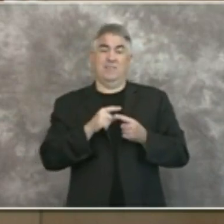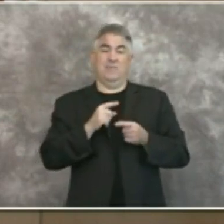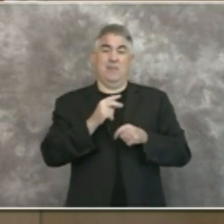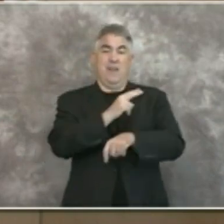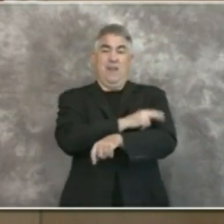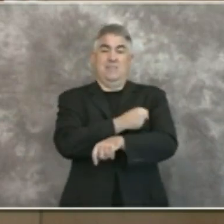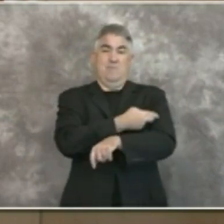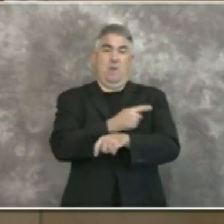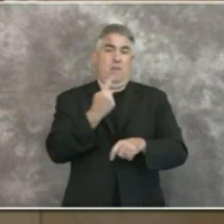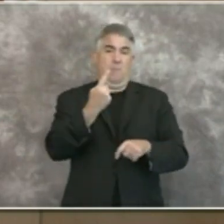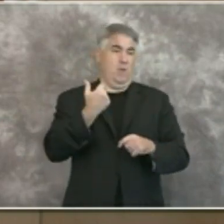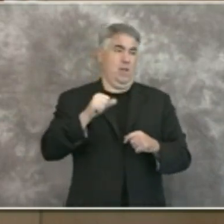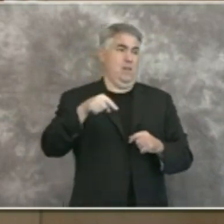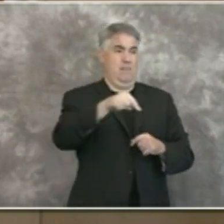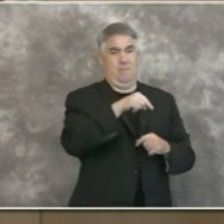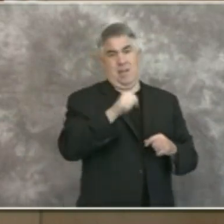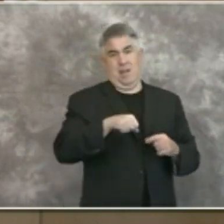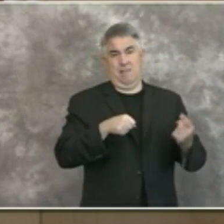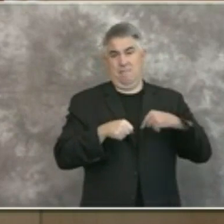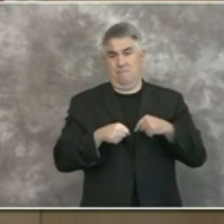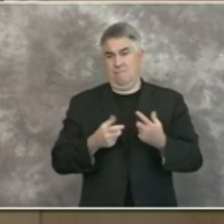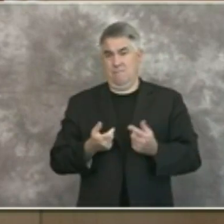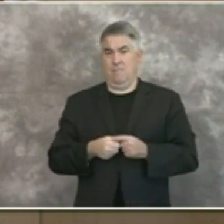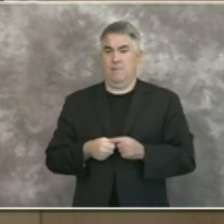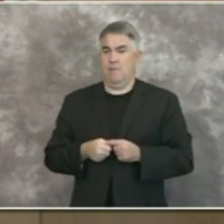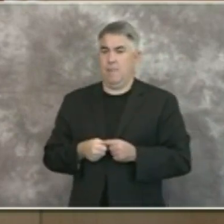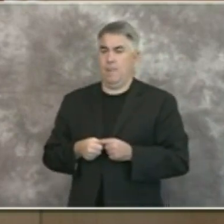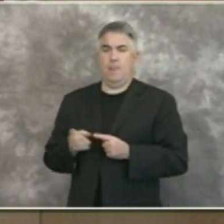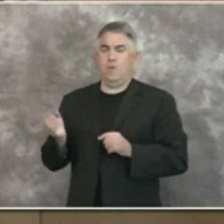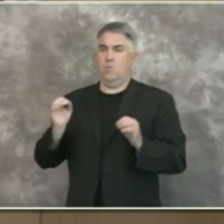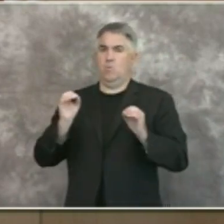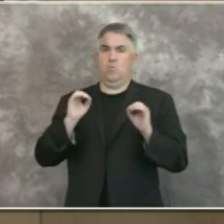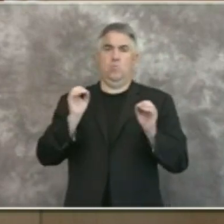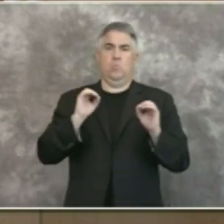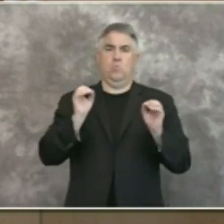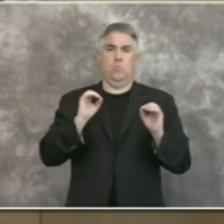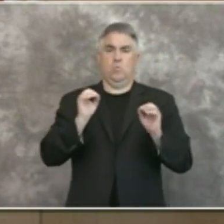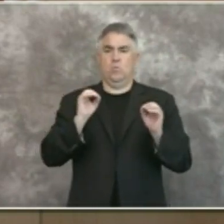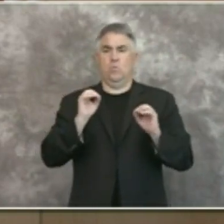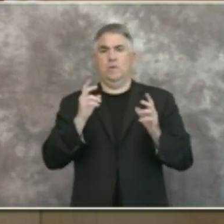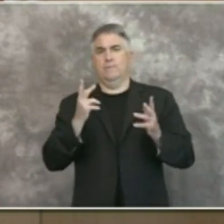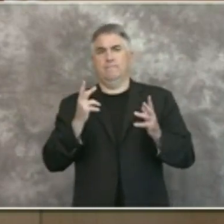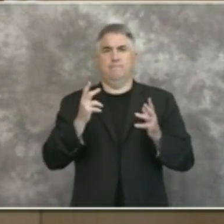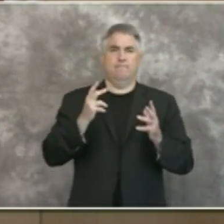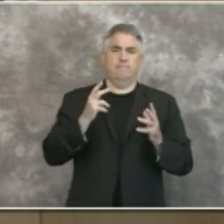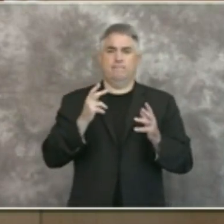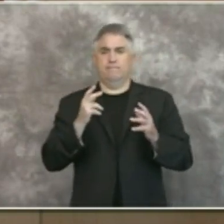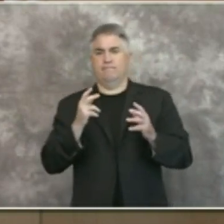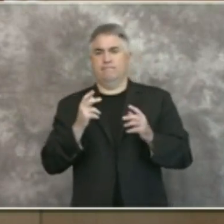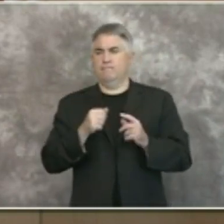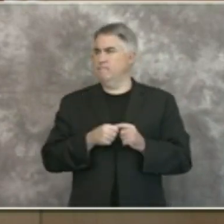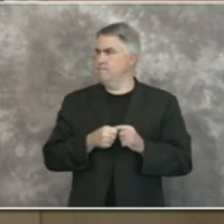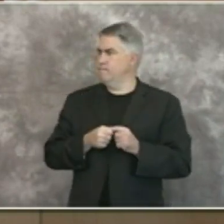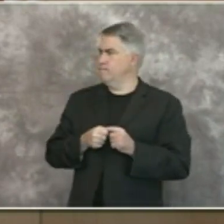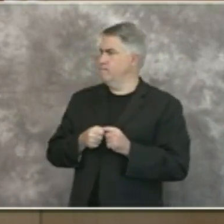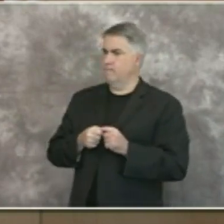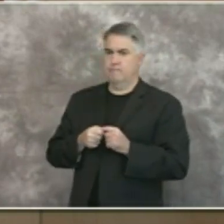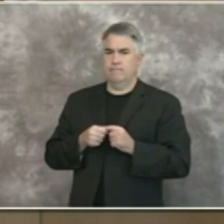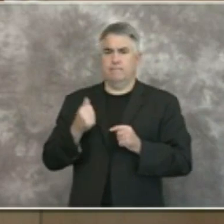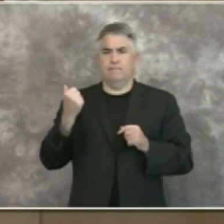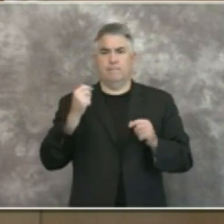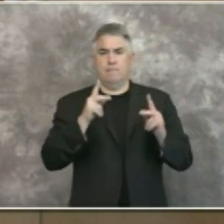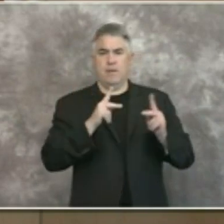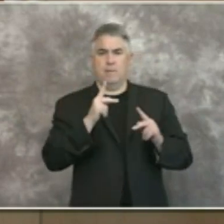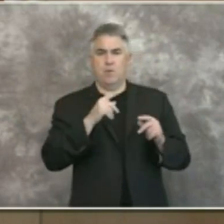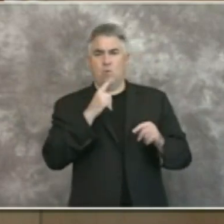number one there's not a a horde of elite well individuals that are not